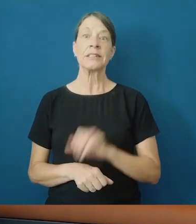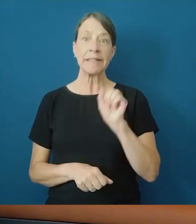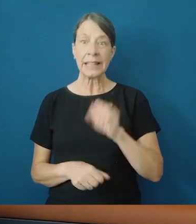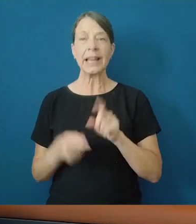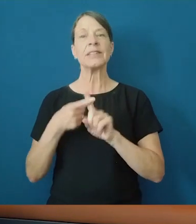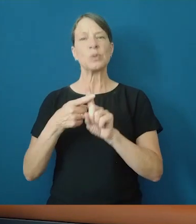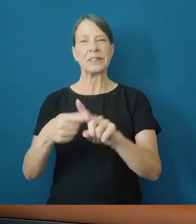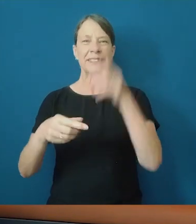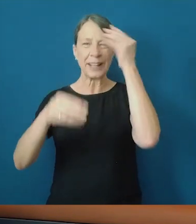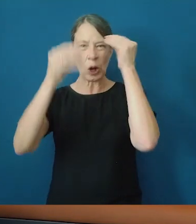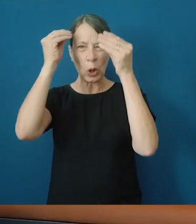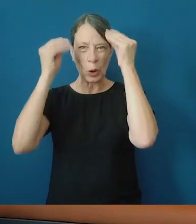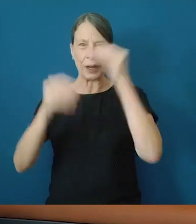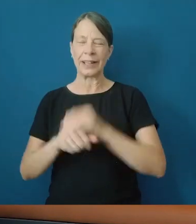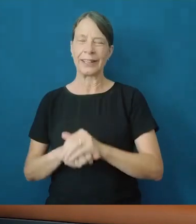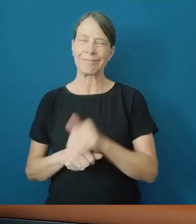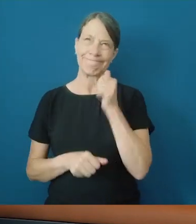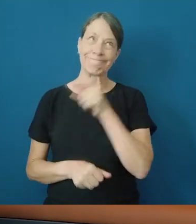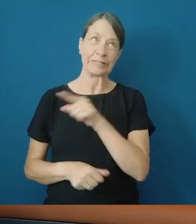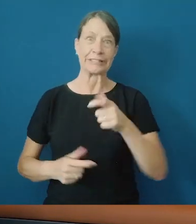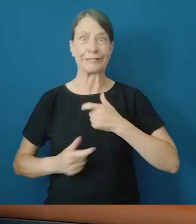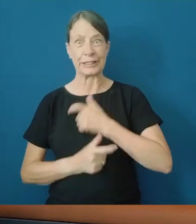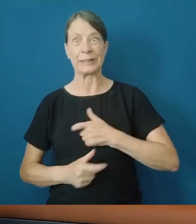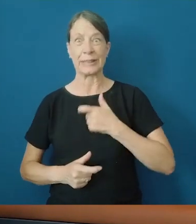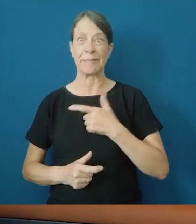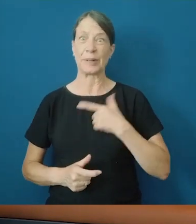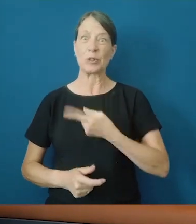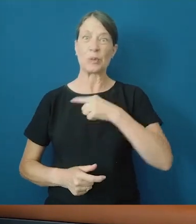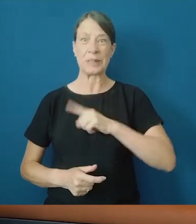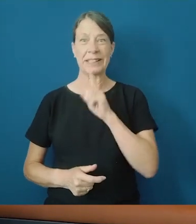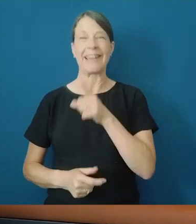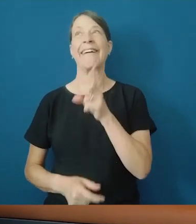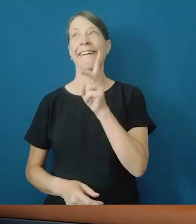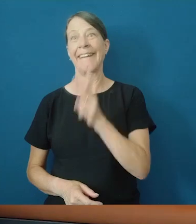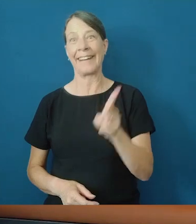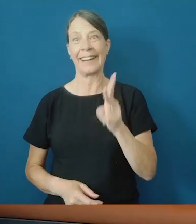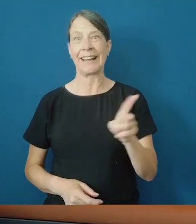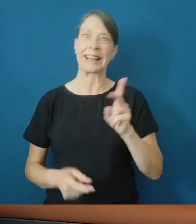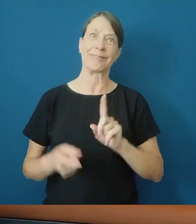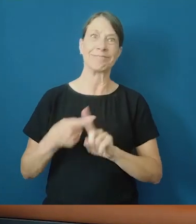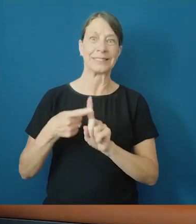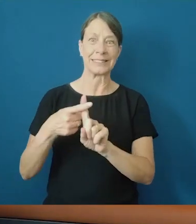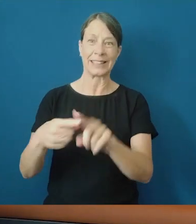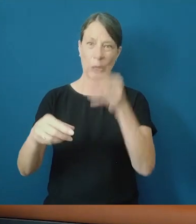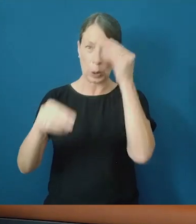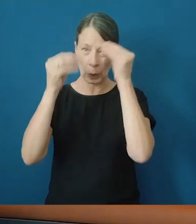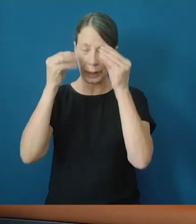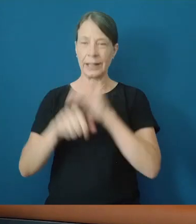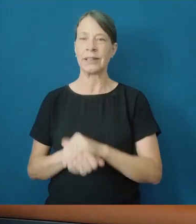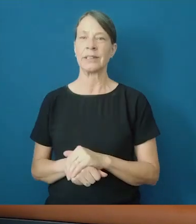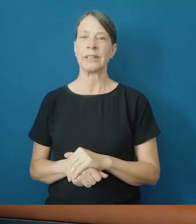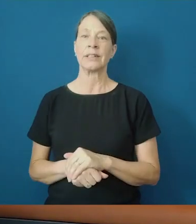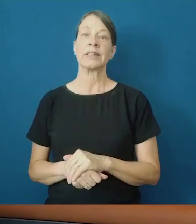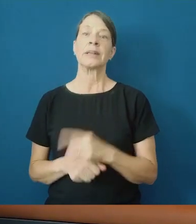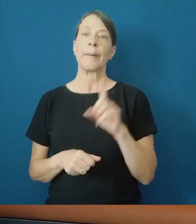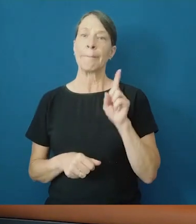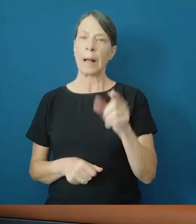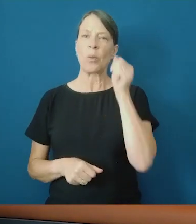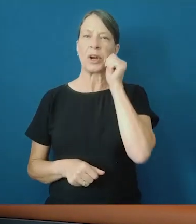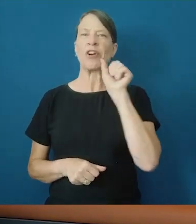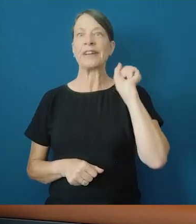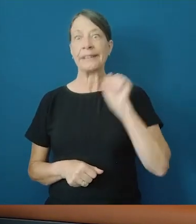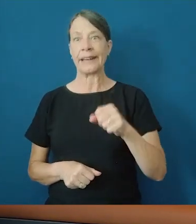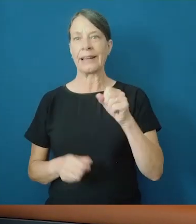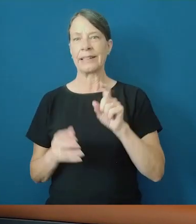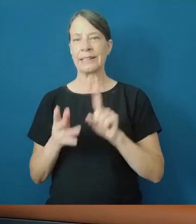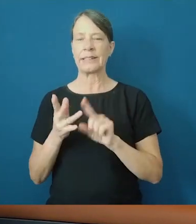like with this virus, and I know we say that all the time and it's really frustrating, but we are still learning. But there are things that we know. It's clearly more transmissible